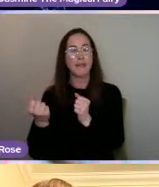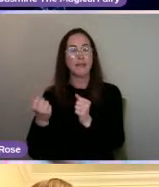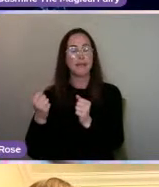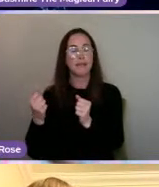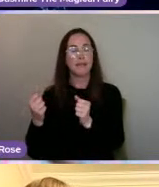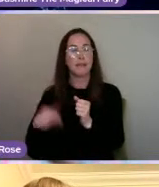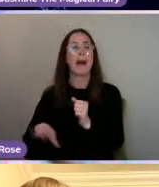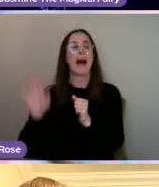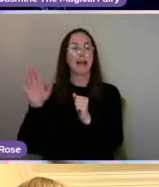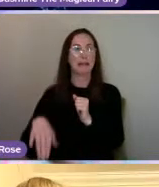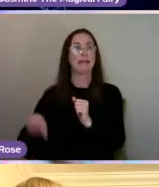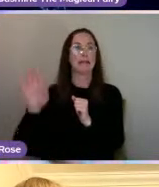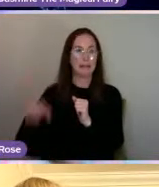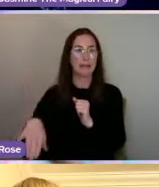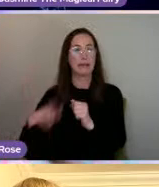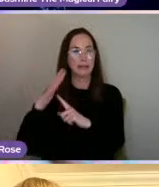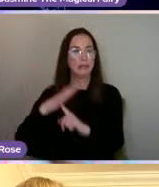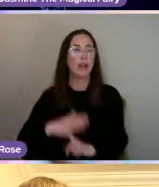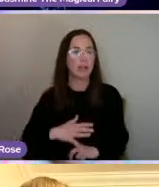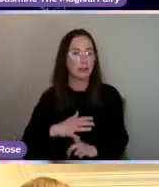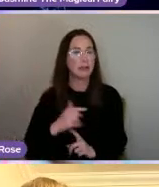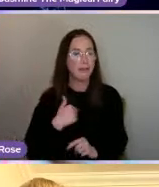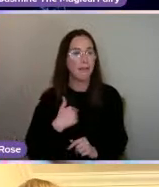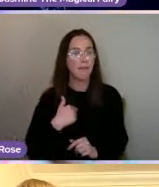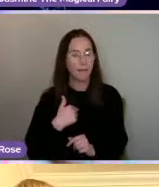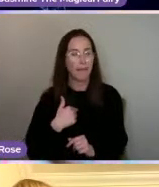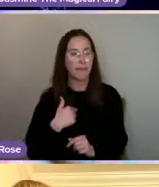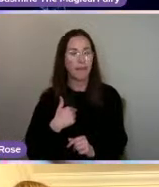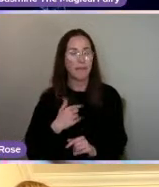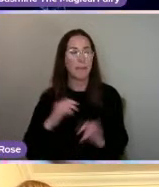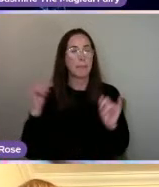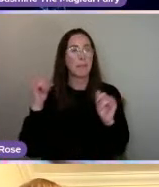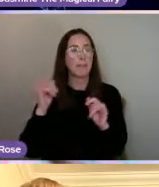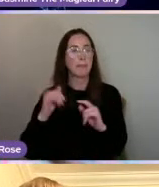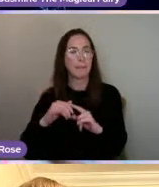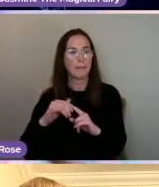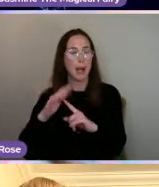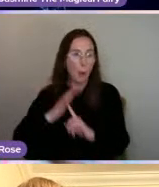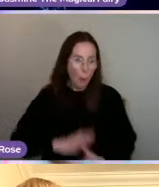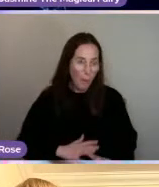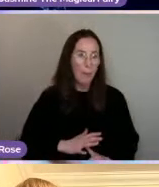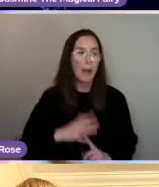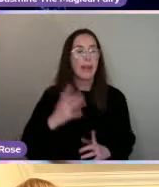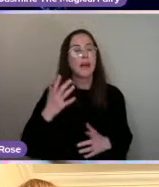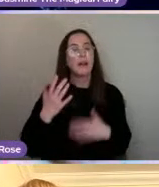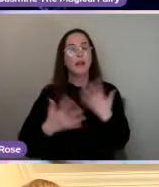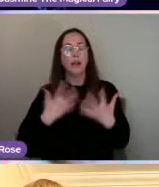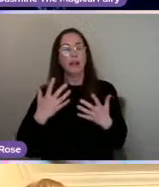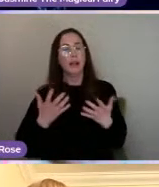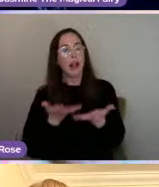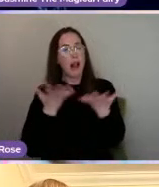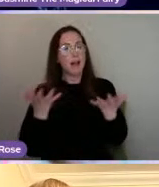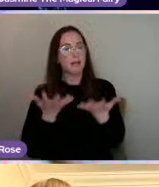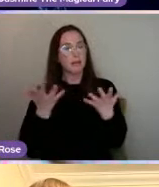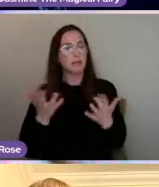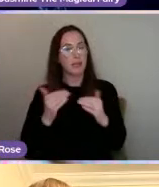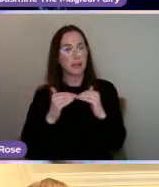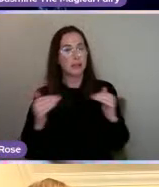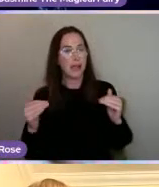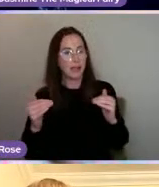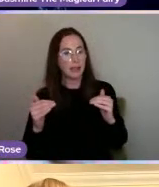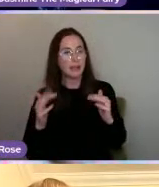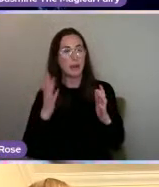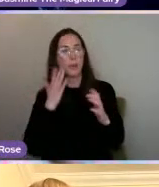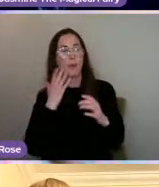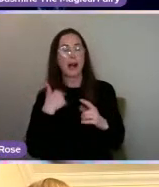-depressive stages and then lighter stages. So, when